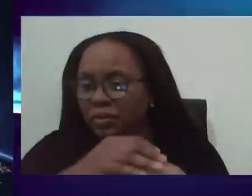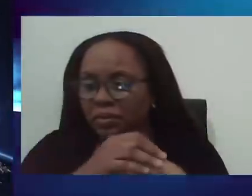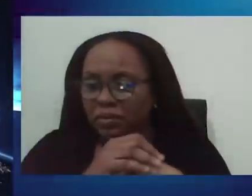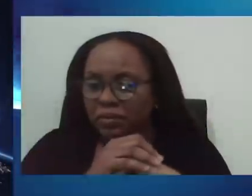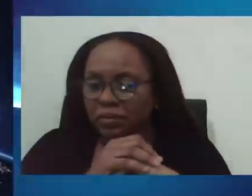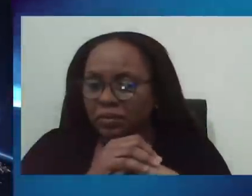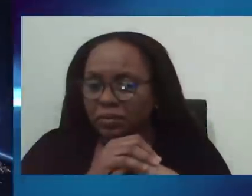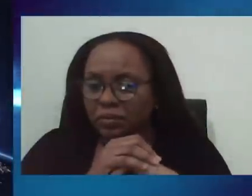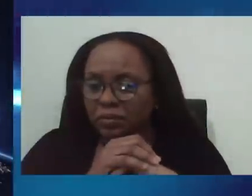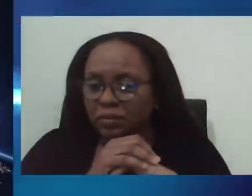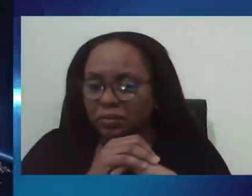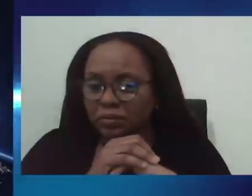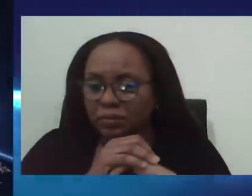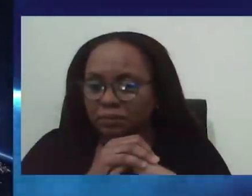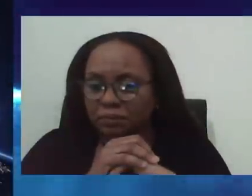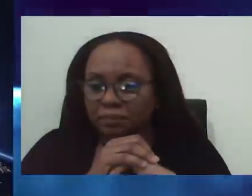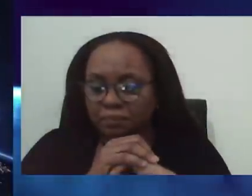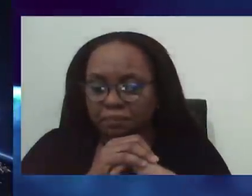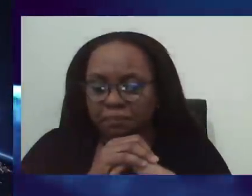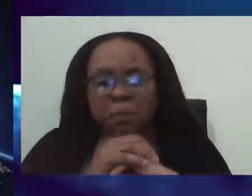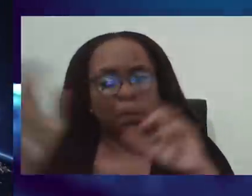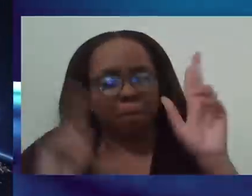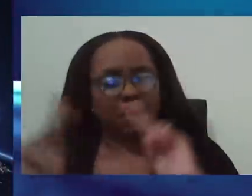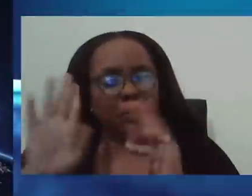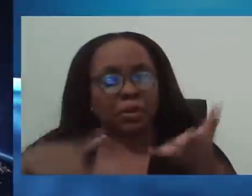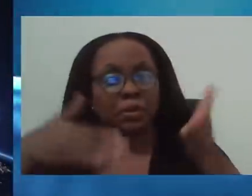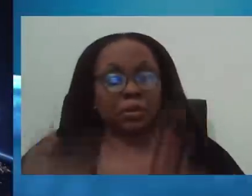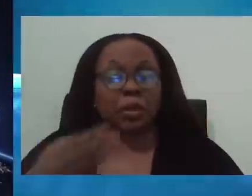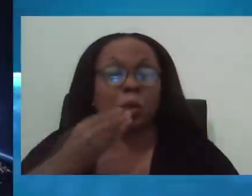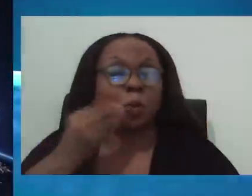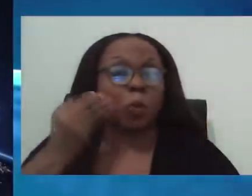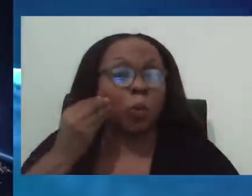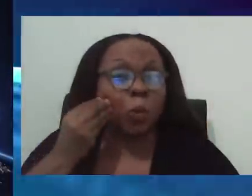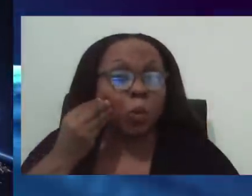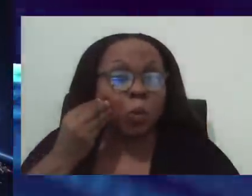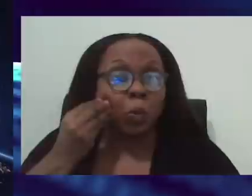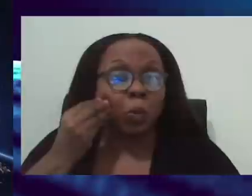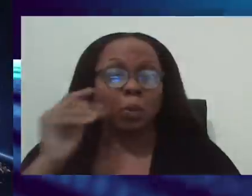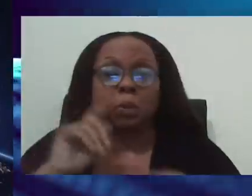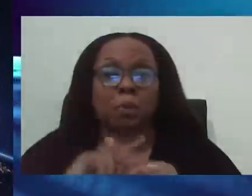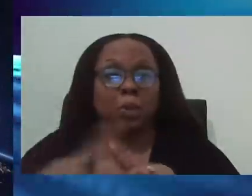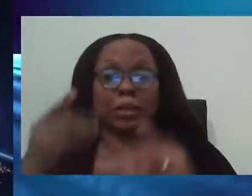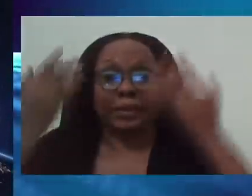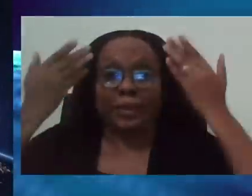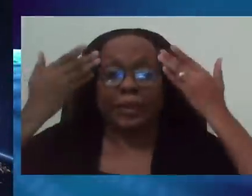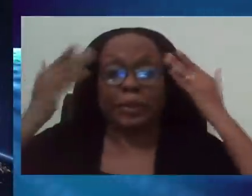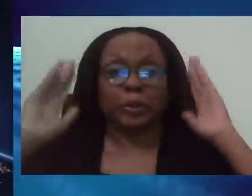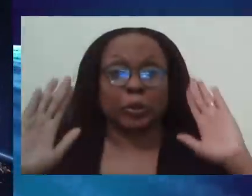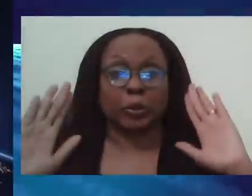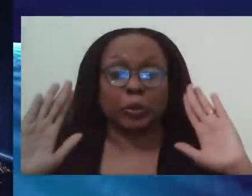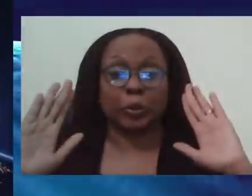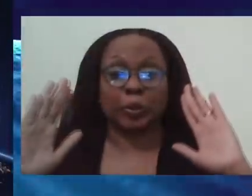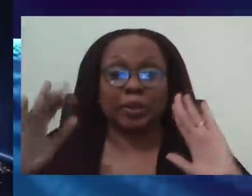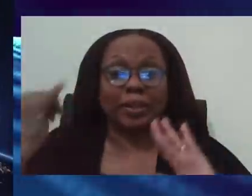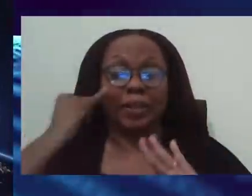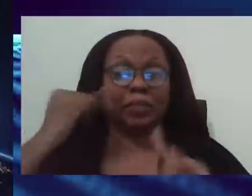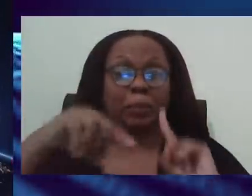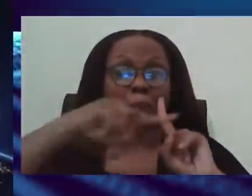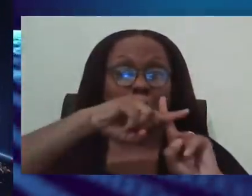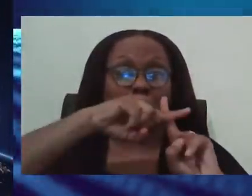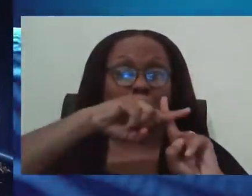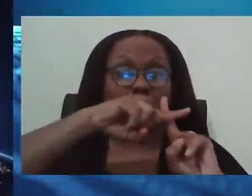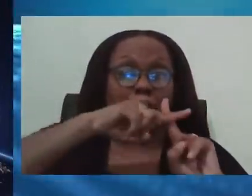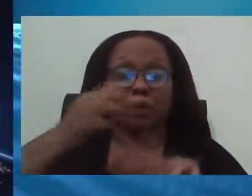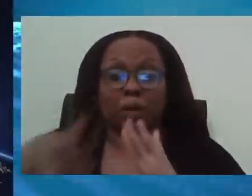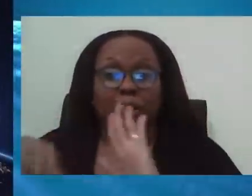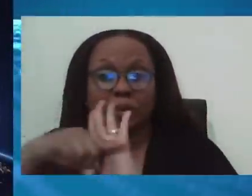persons who have died at home who did not even have a, instance, know their status. And that's why we asked persons to get out and really know your status. I